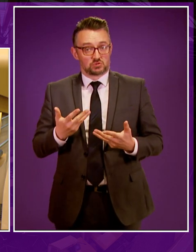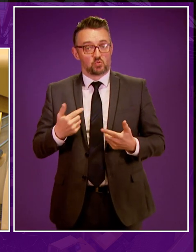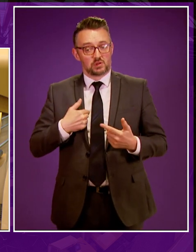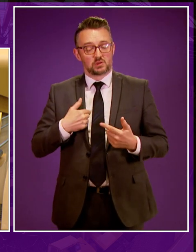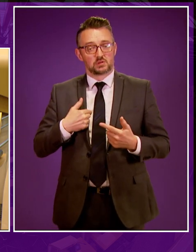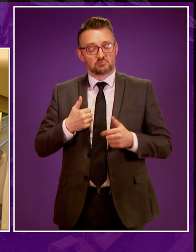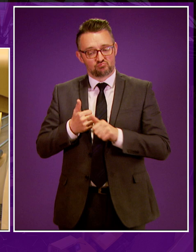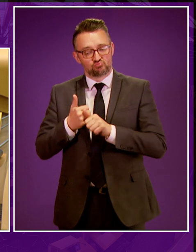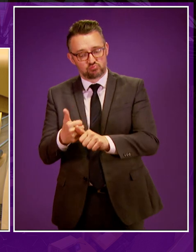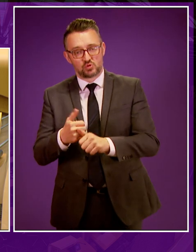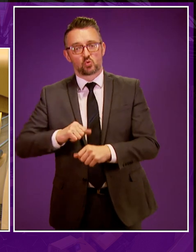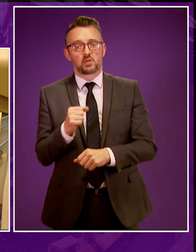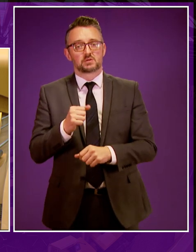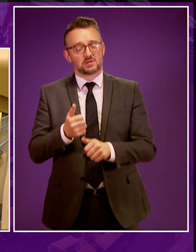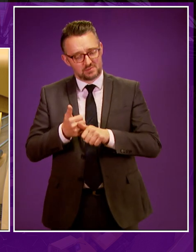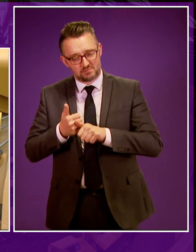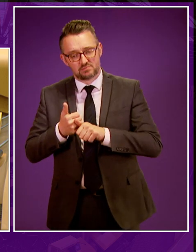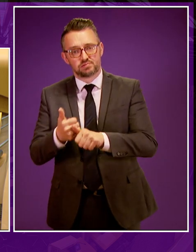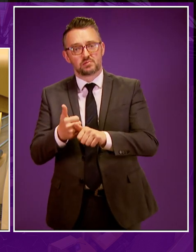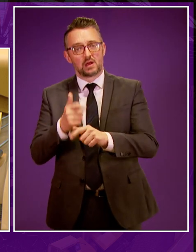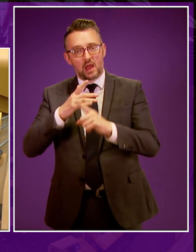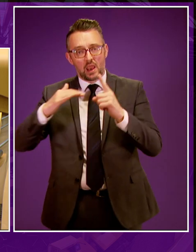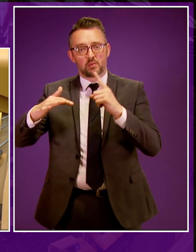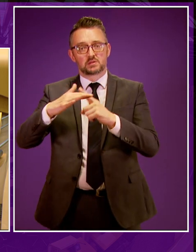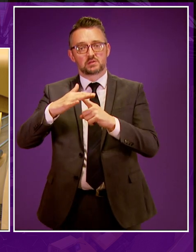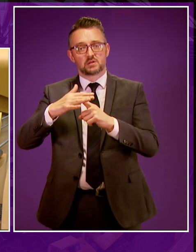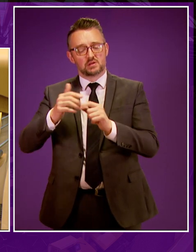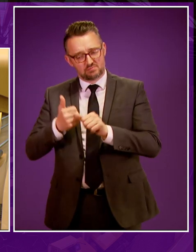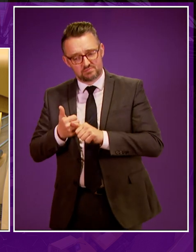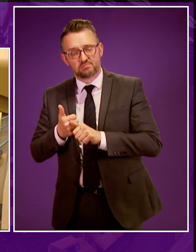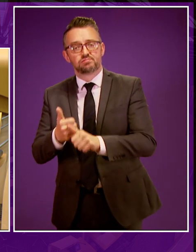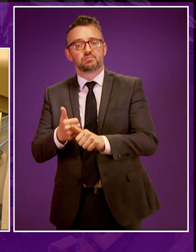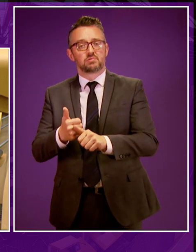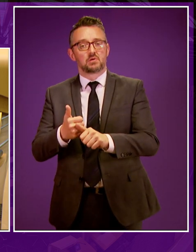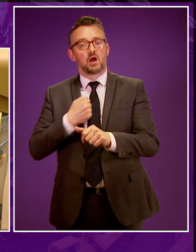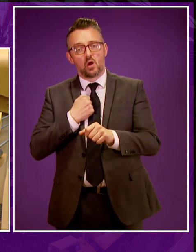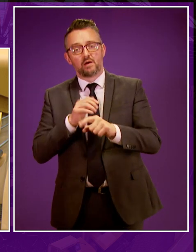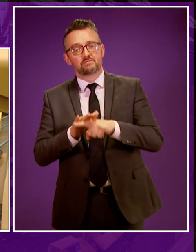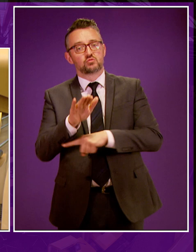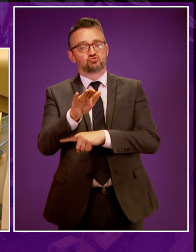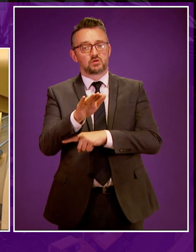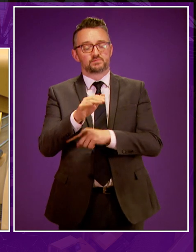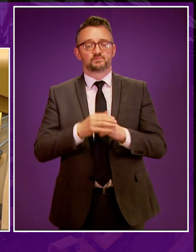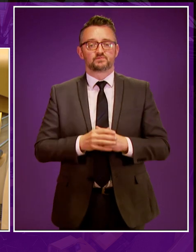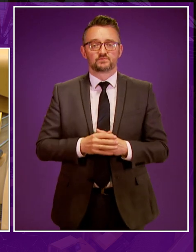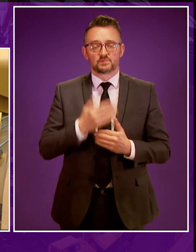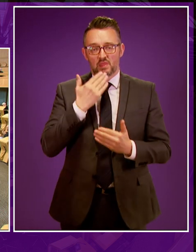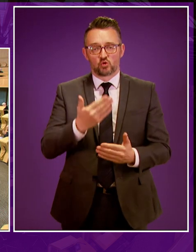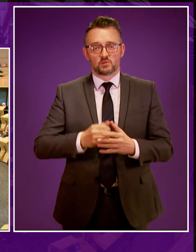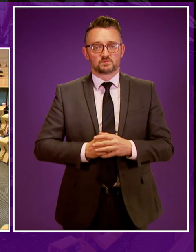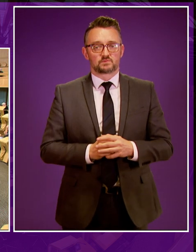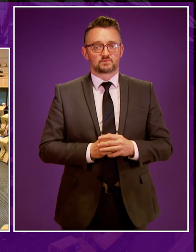best interests of Scots, in the best interests of our climate and in the best interests of our future as a nation. Thank you.